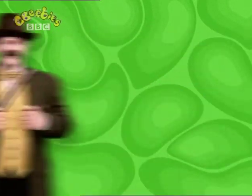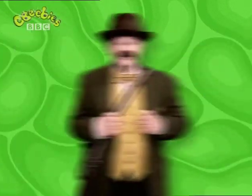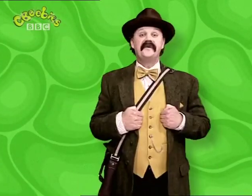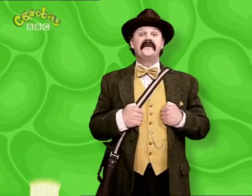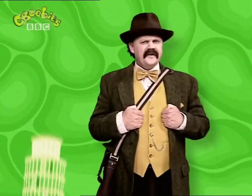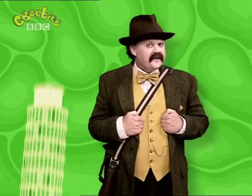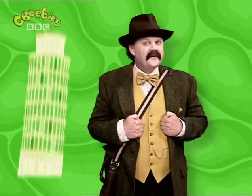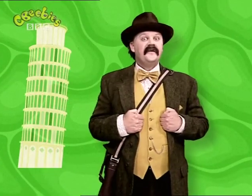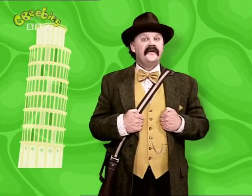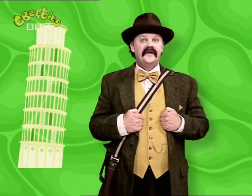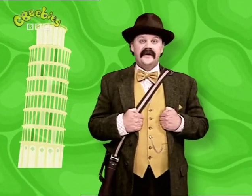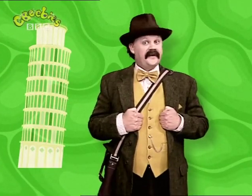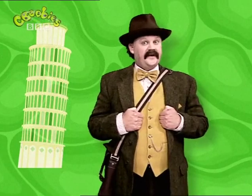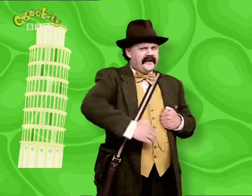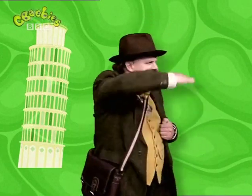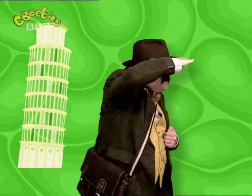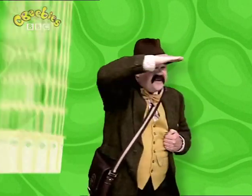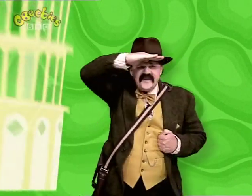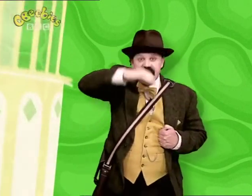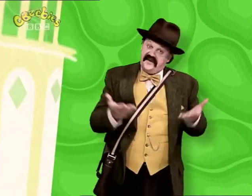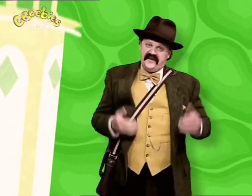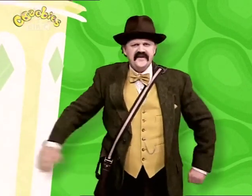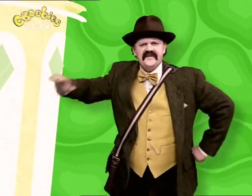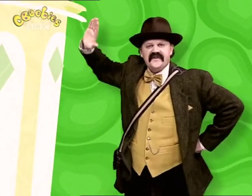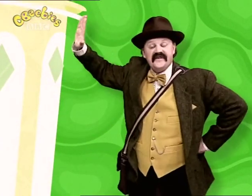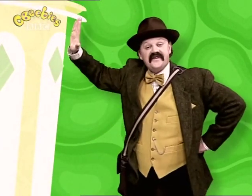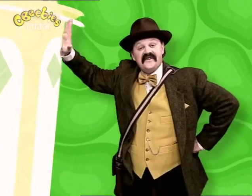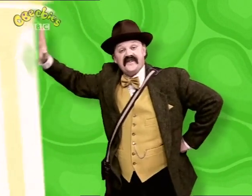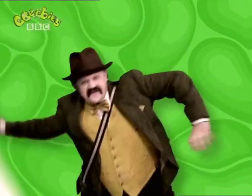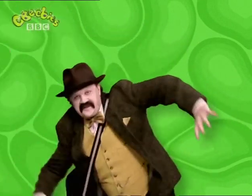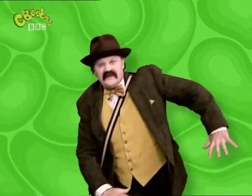And he's never seen the Leaning Tower of Pisa.